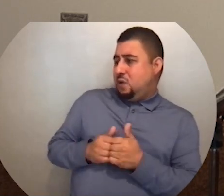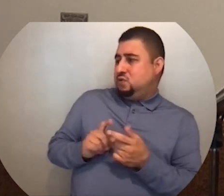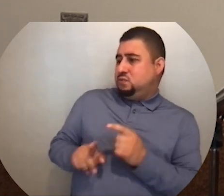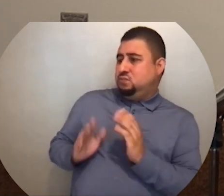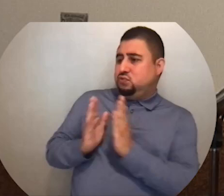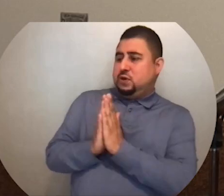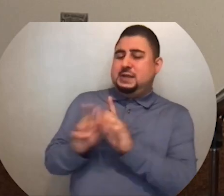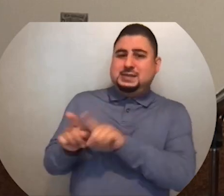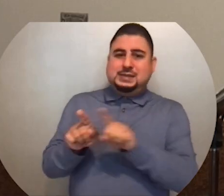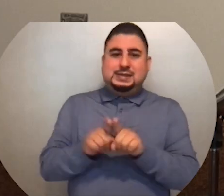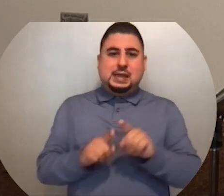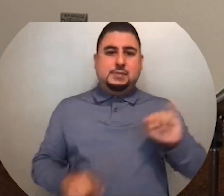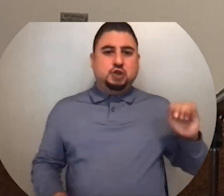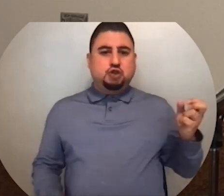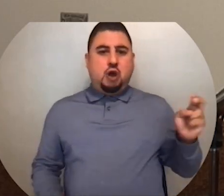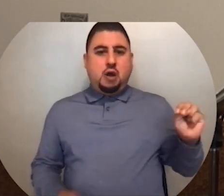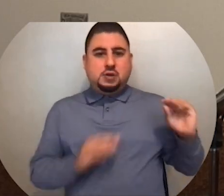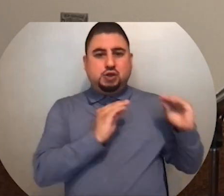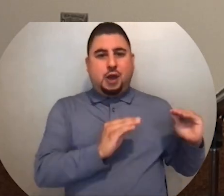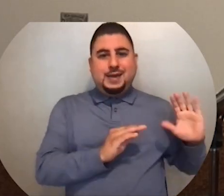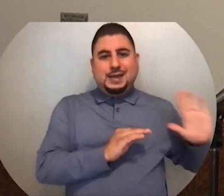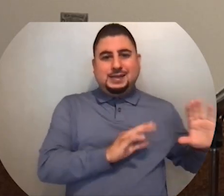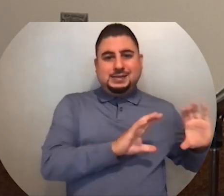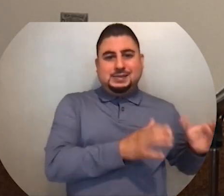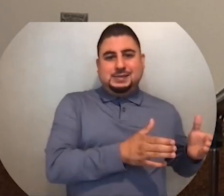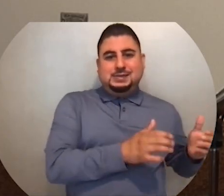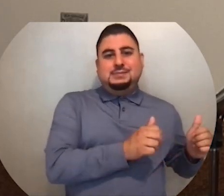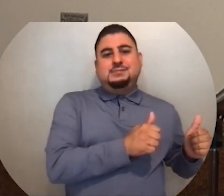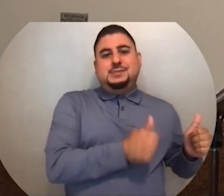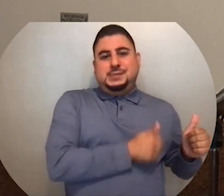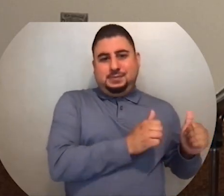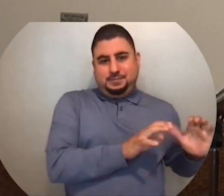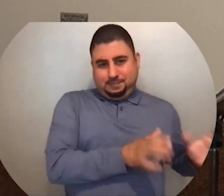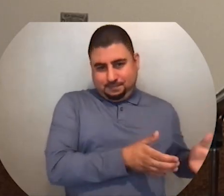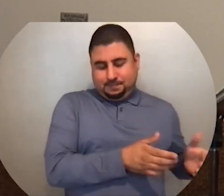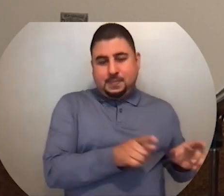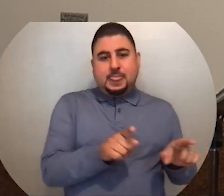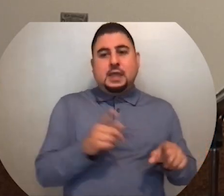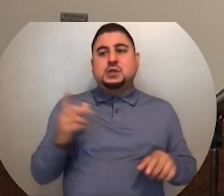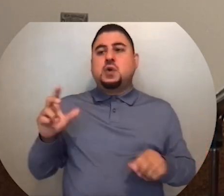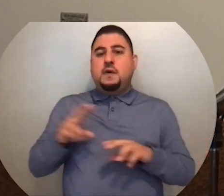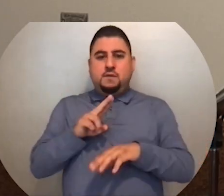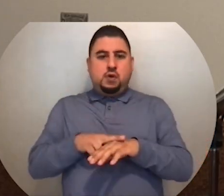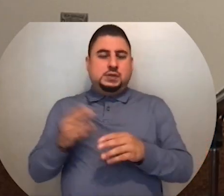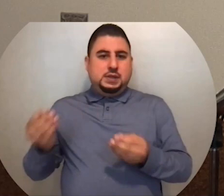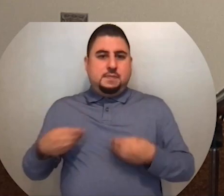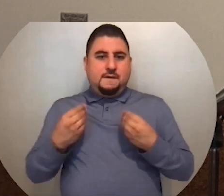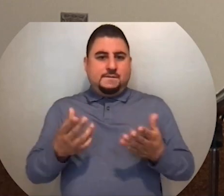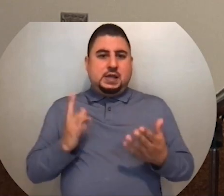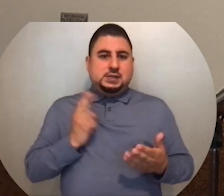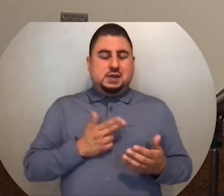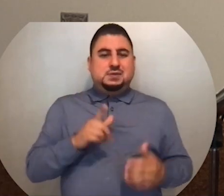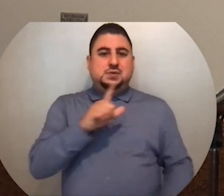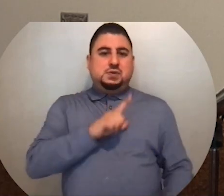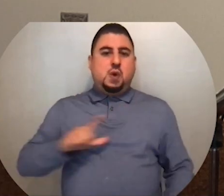how to pray like John taught his disciples? And he gives, of course, them, and us, the Lord's Prayer.